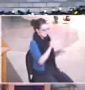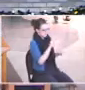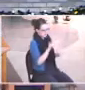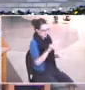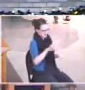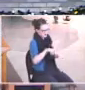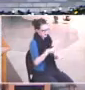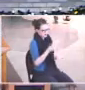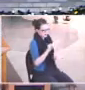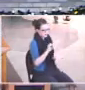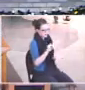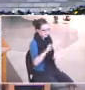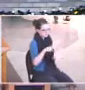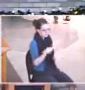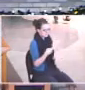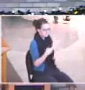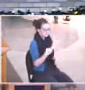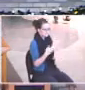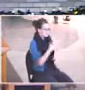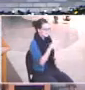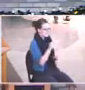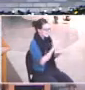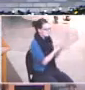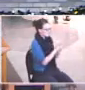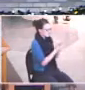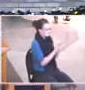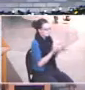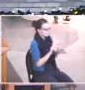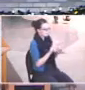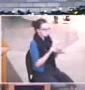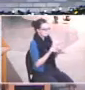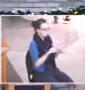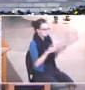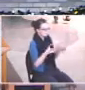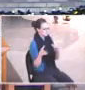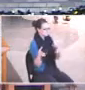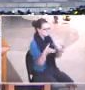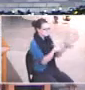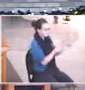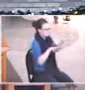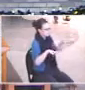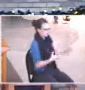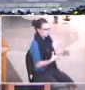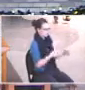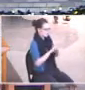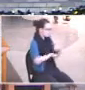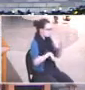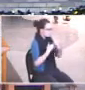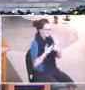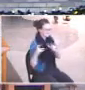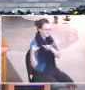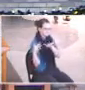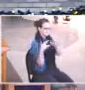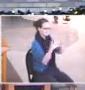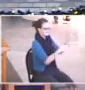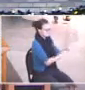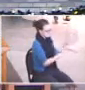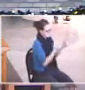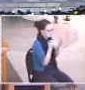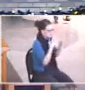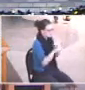and Joseph and this boy Jesus had traveled in a group, an entourage of pilgrims who had made this journey.